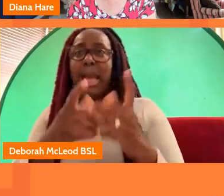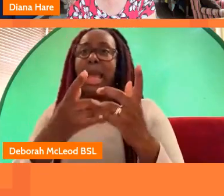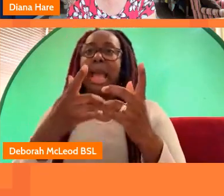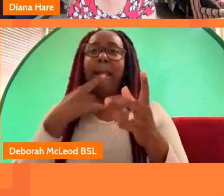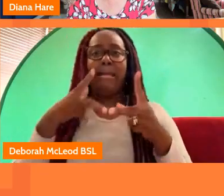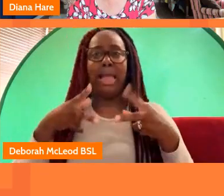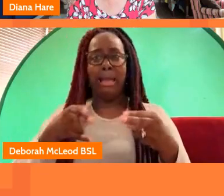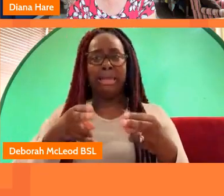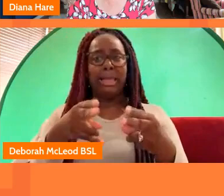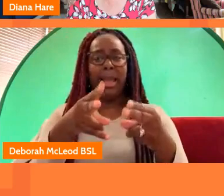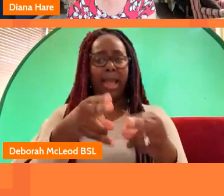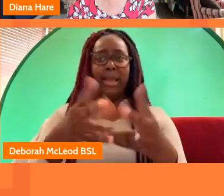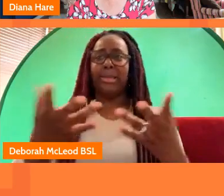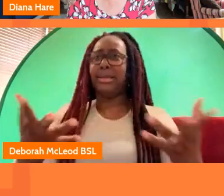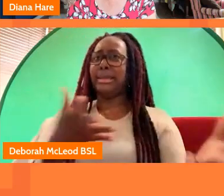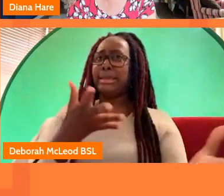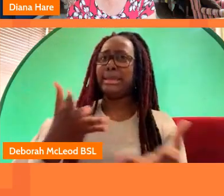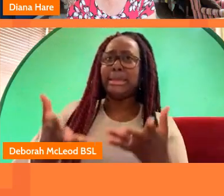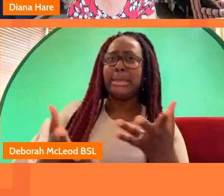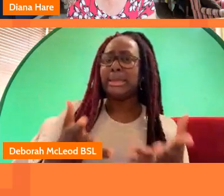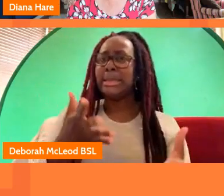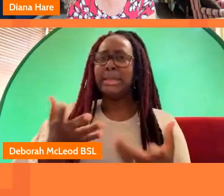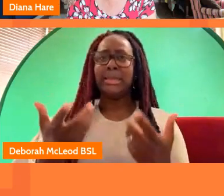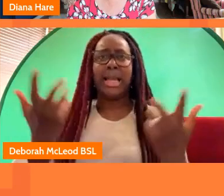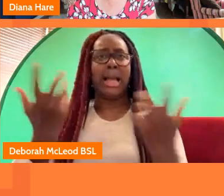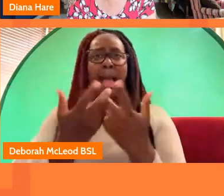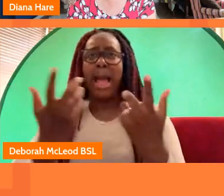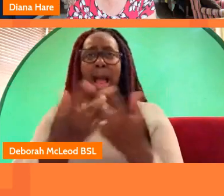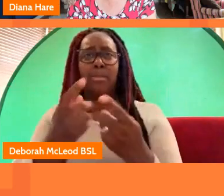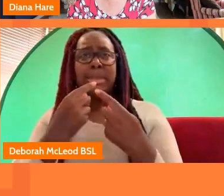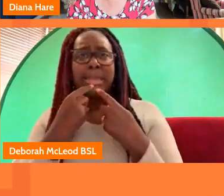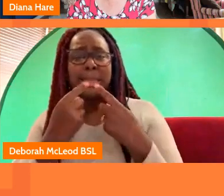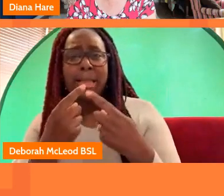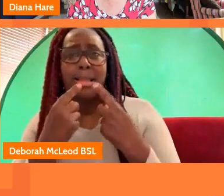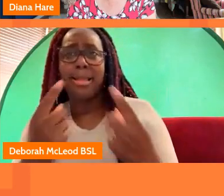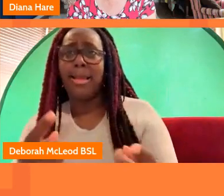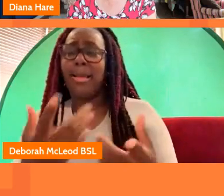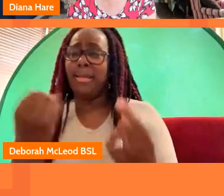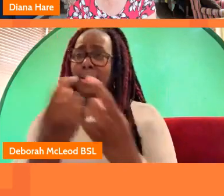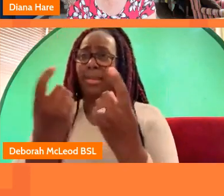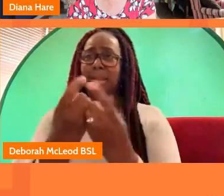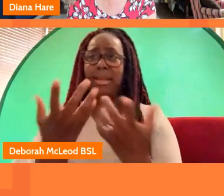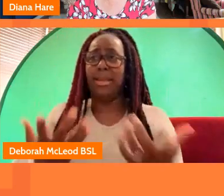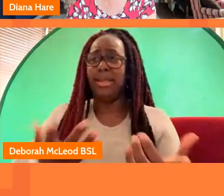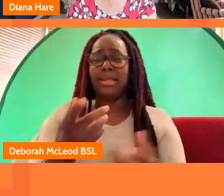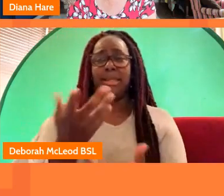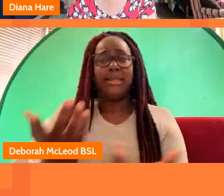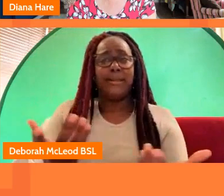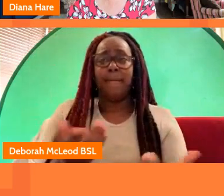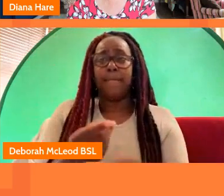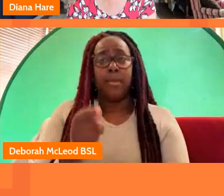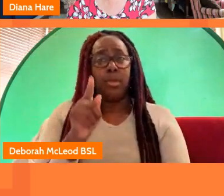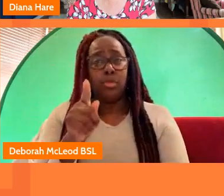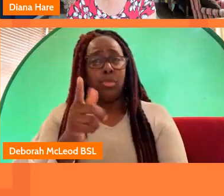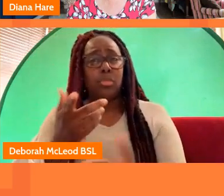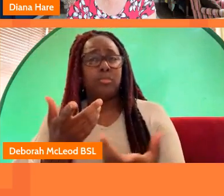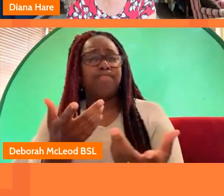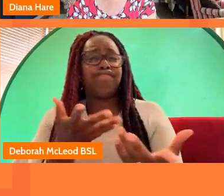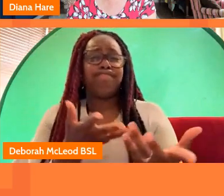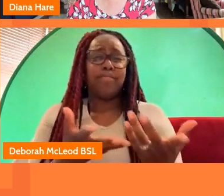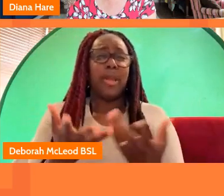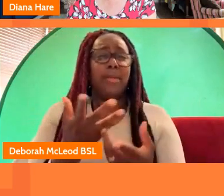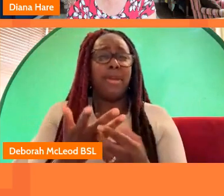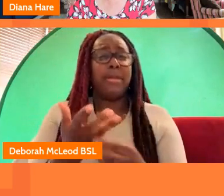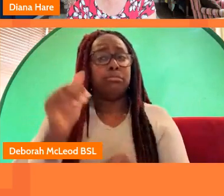editorial impartiality you know how you have to declare those those things and diana that's you know you're very much kind of